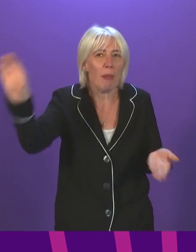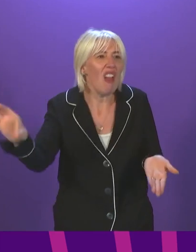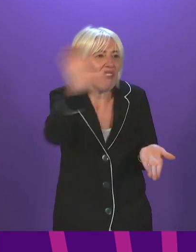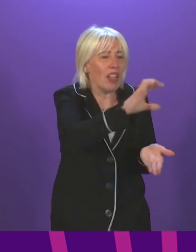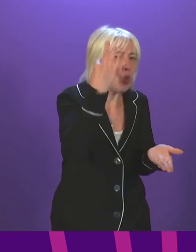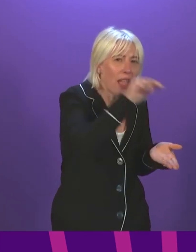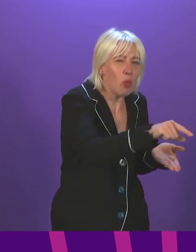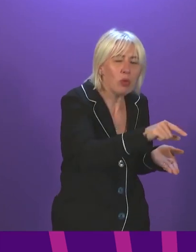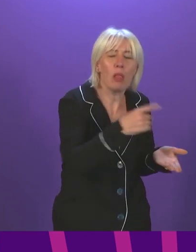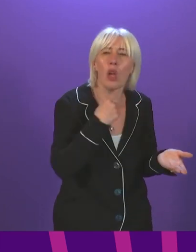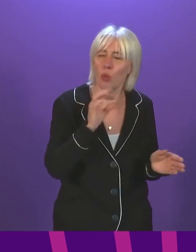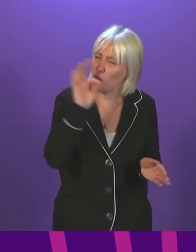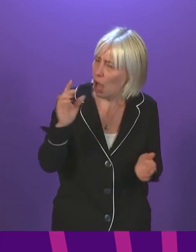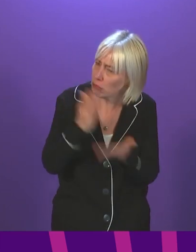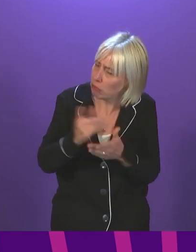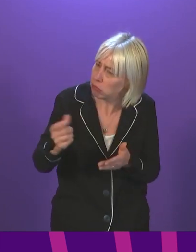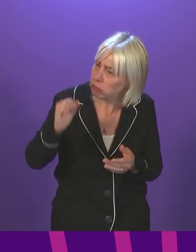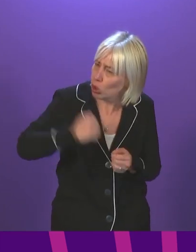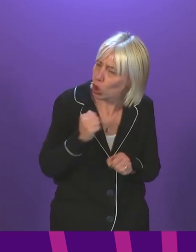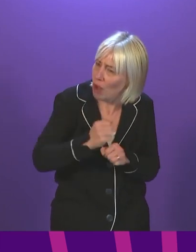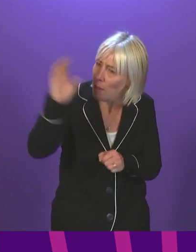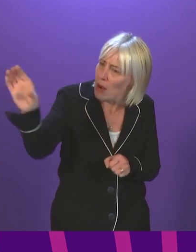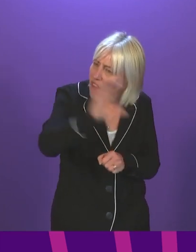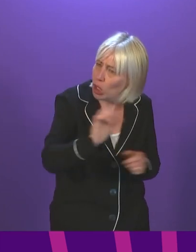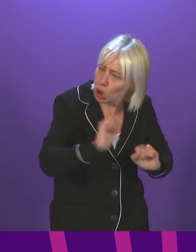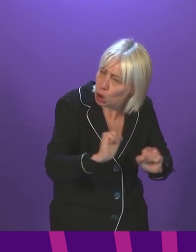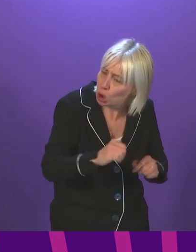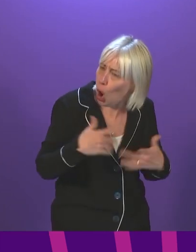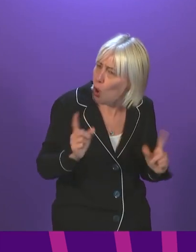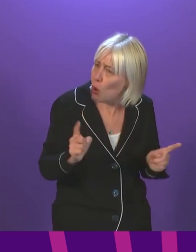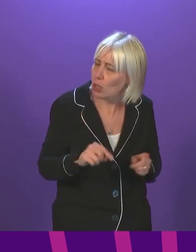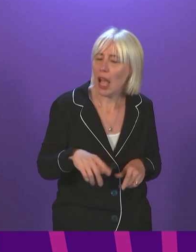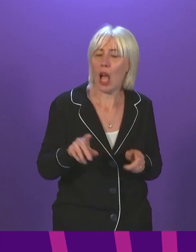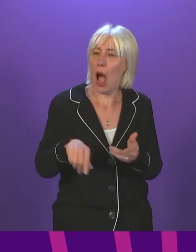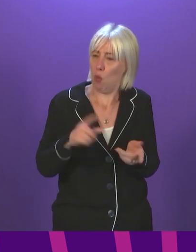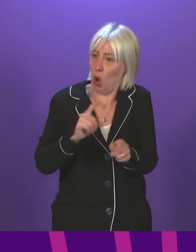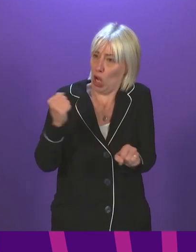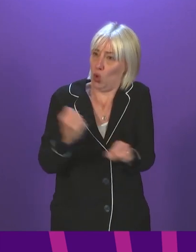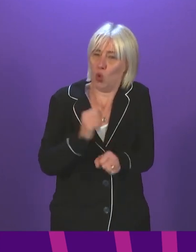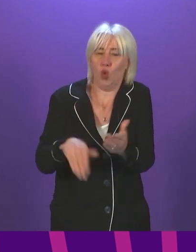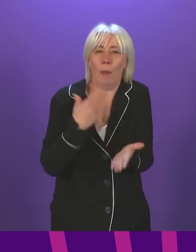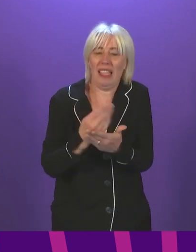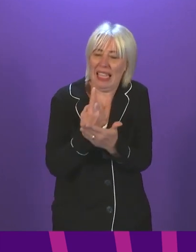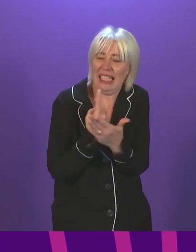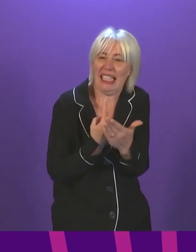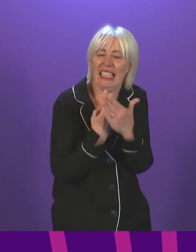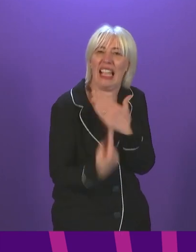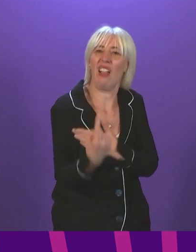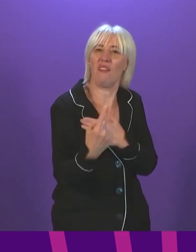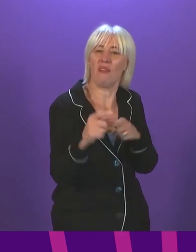if this is true, and what actions she will take to ensure that self-isolation payments are now made promptly?